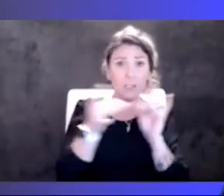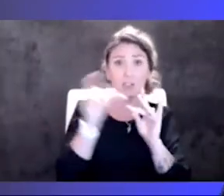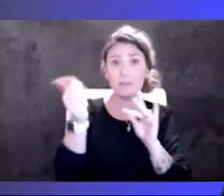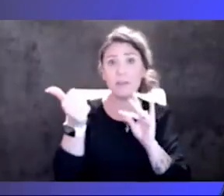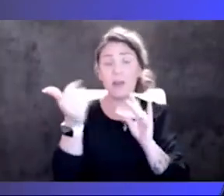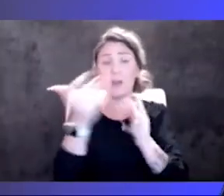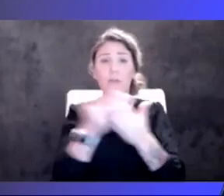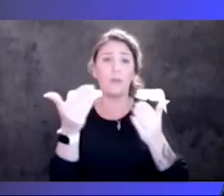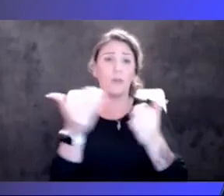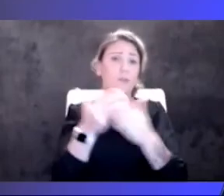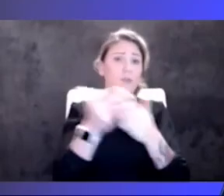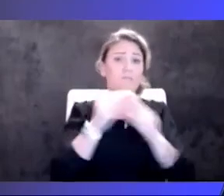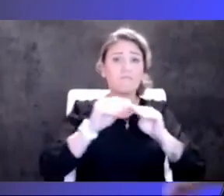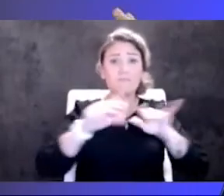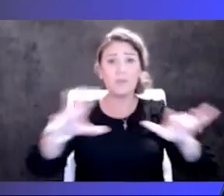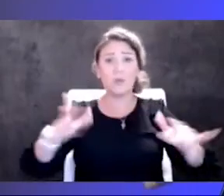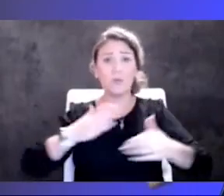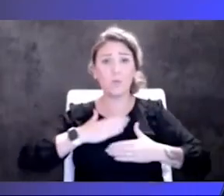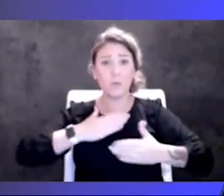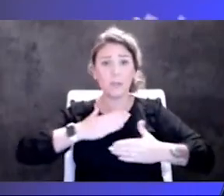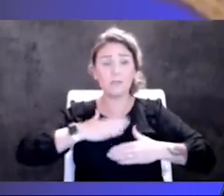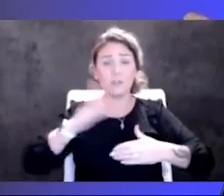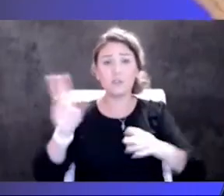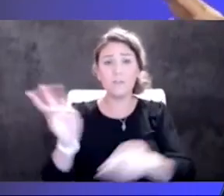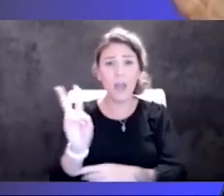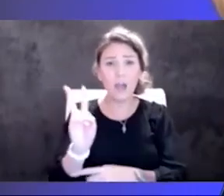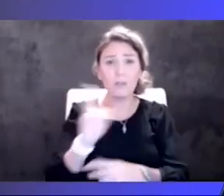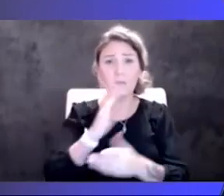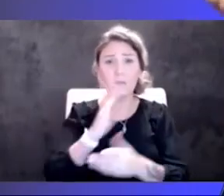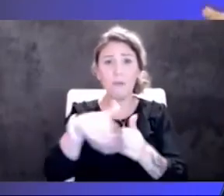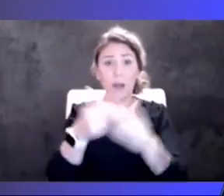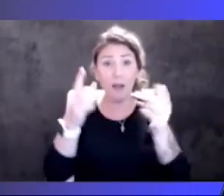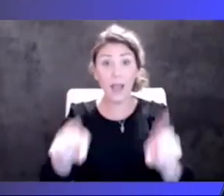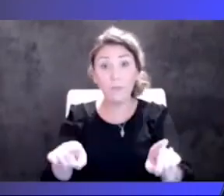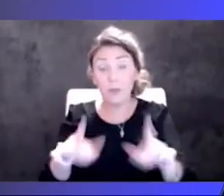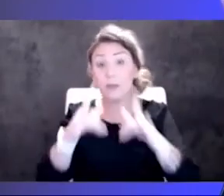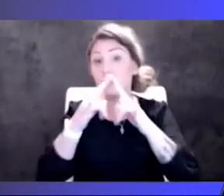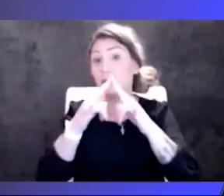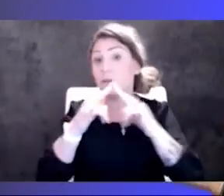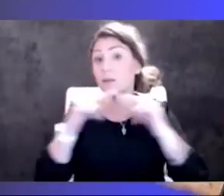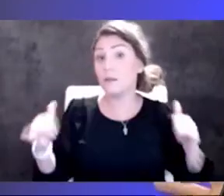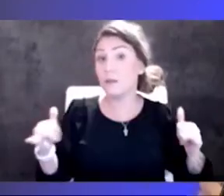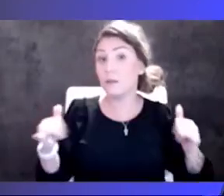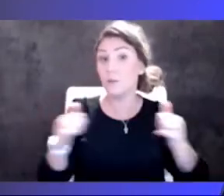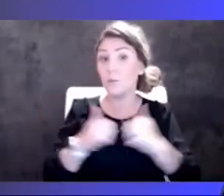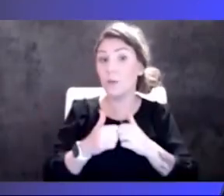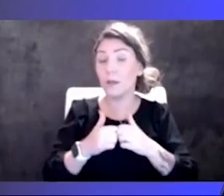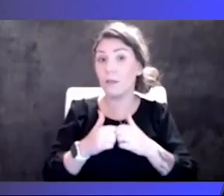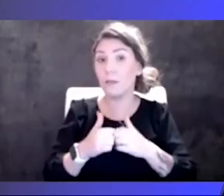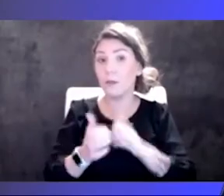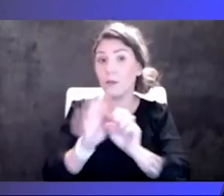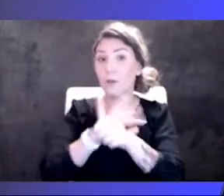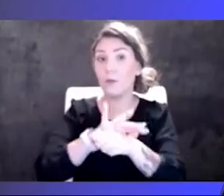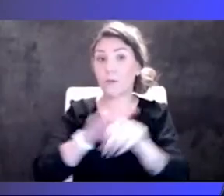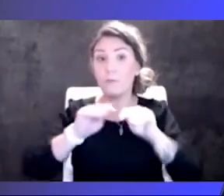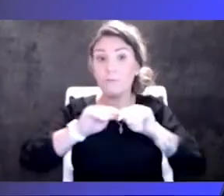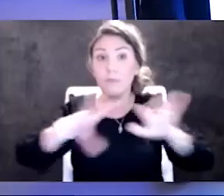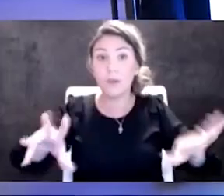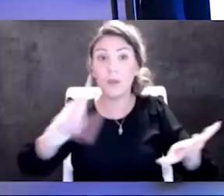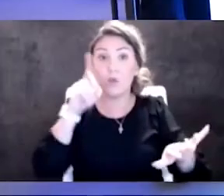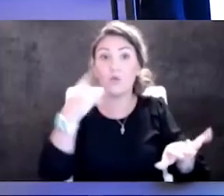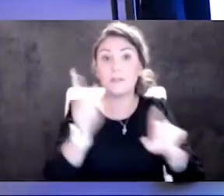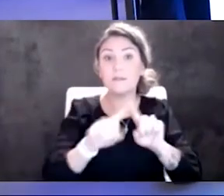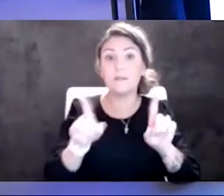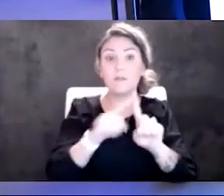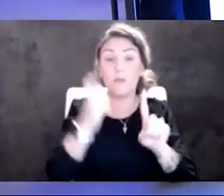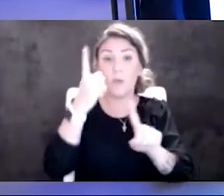viruses. This is all happening with a pandemic that looks a lot different than it did a year ago. It is happening.